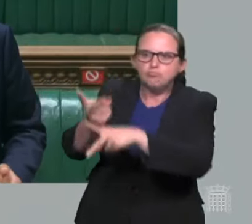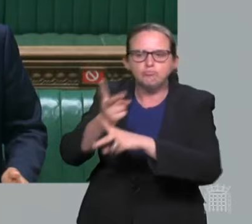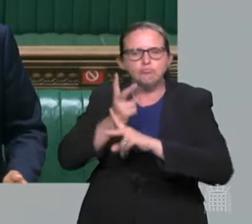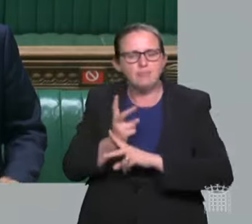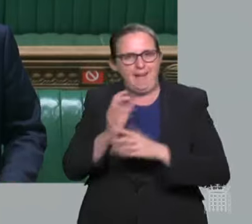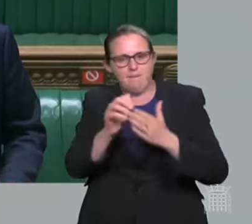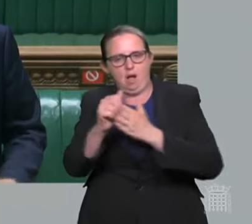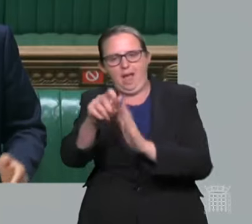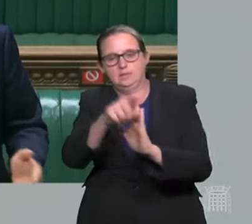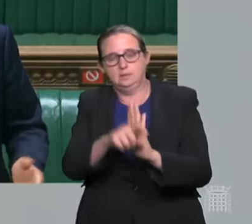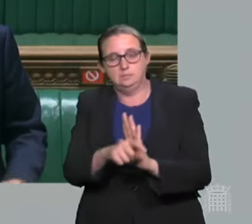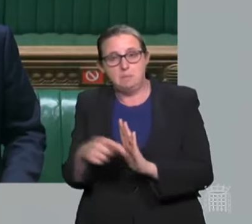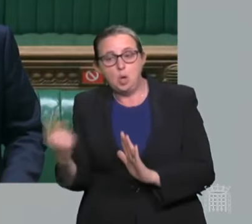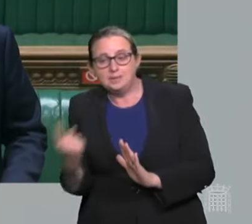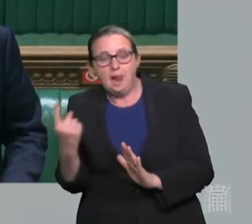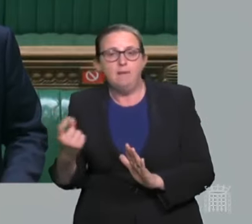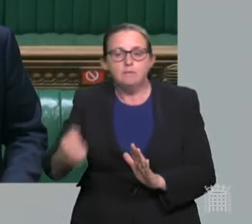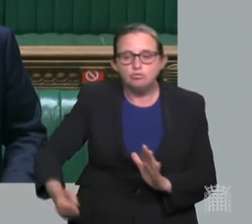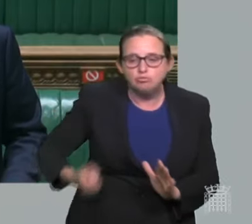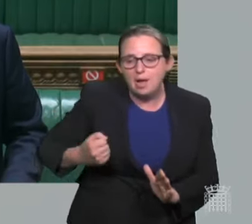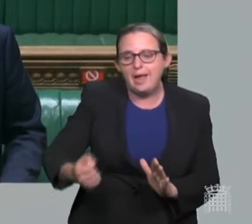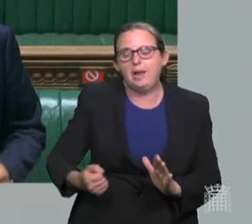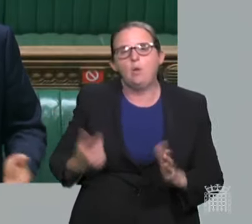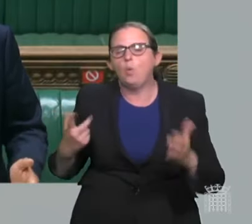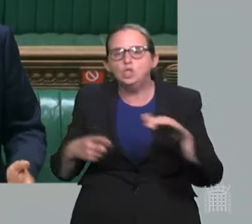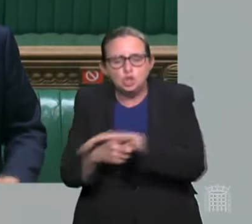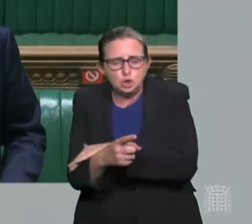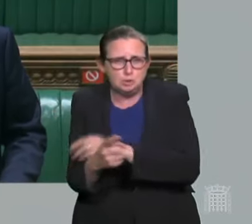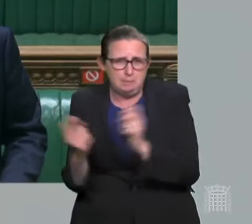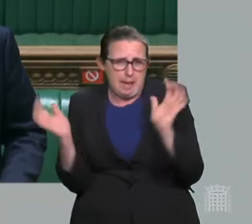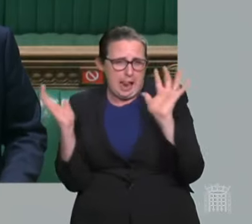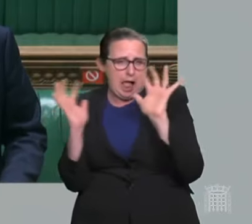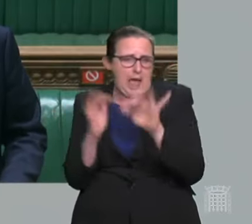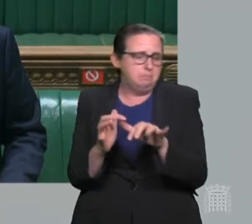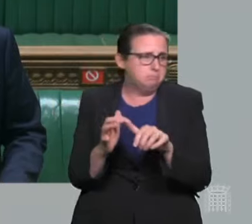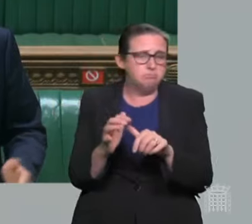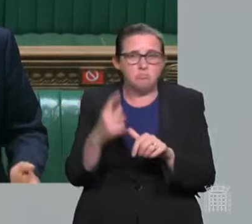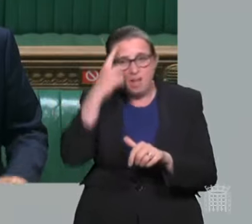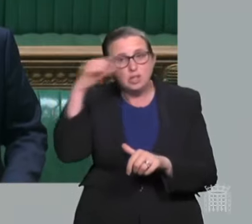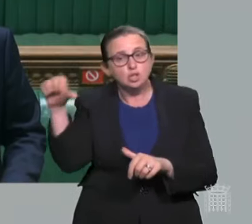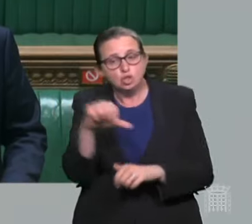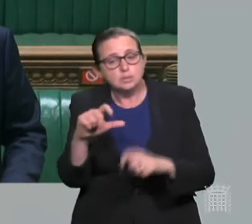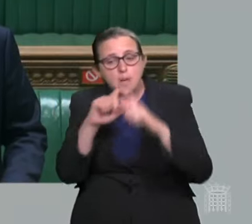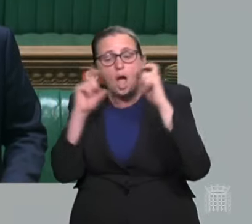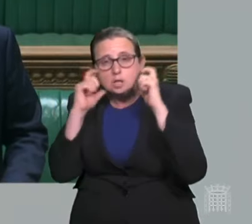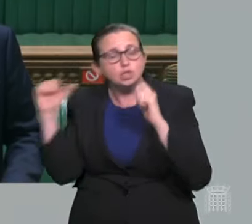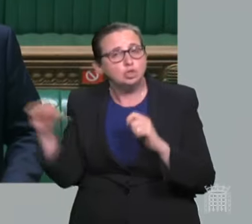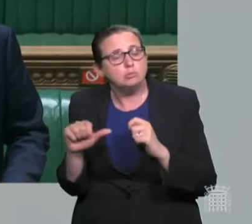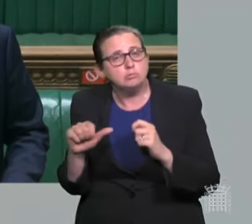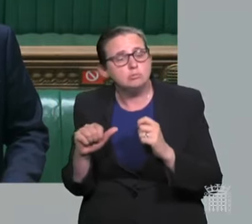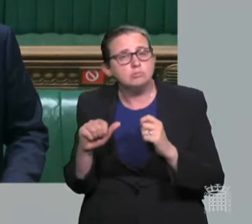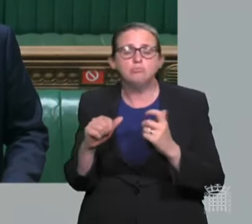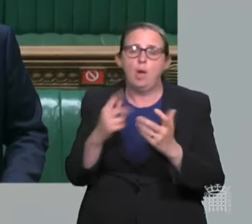there. So if you're on public transport, let's say in a very crowded tube, I think it will be sensible to wear a mask, not least for respect for others,